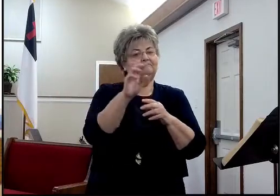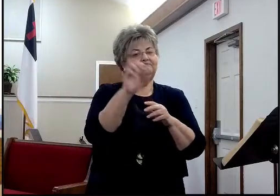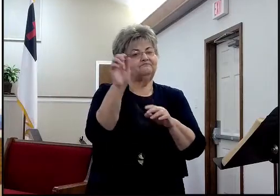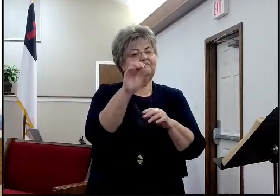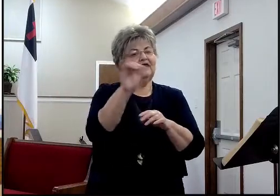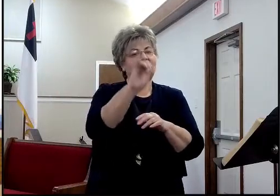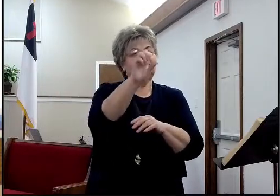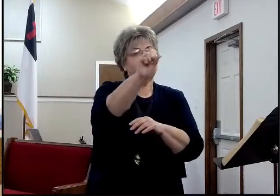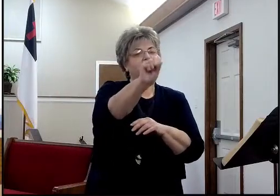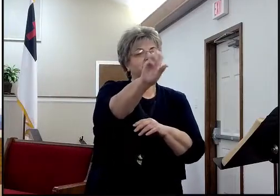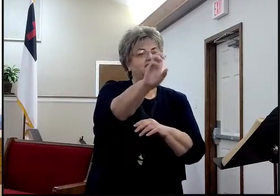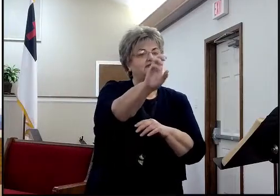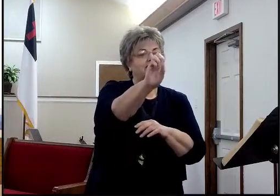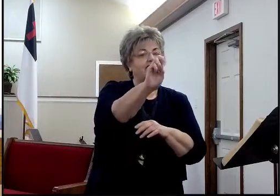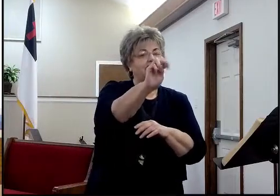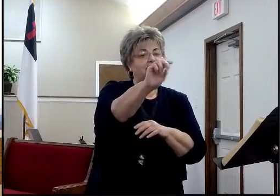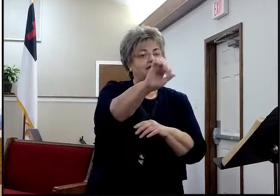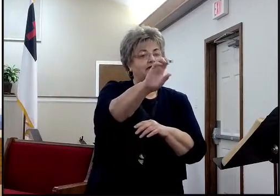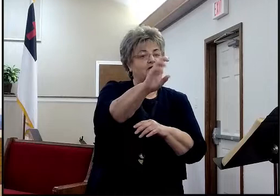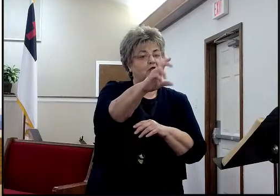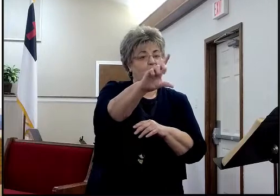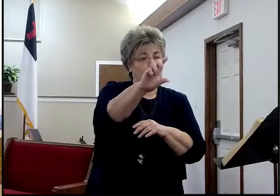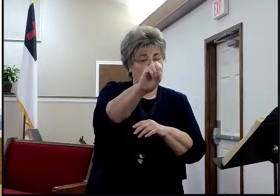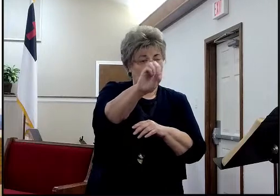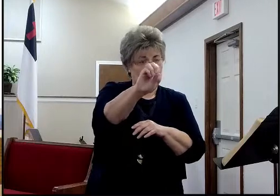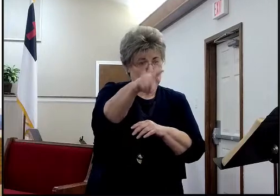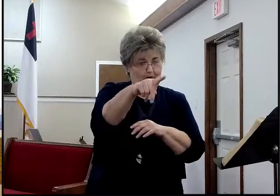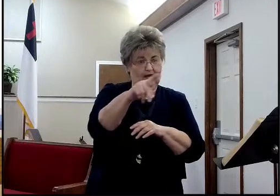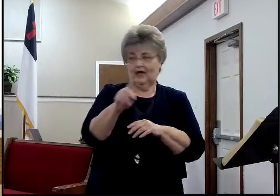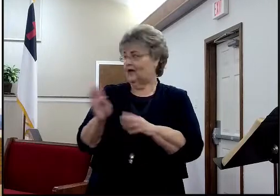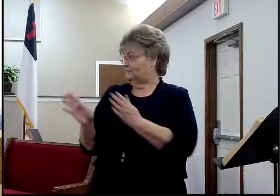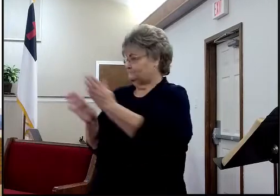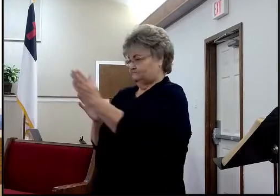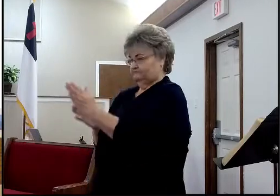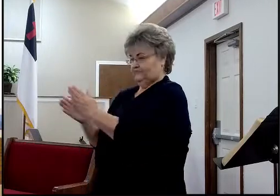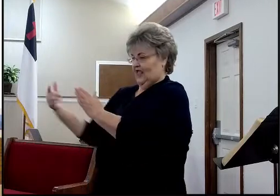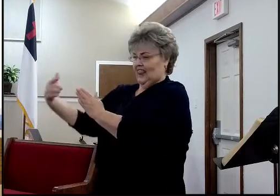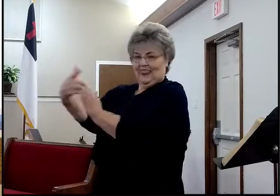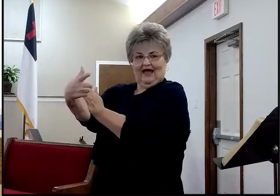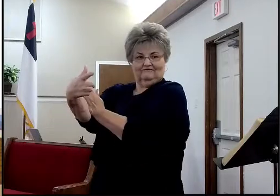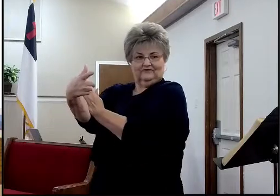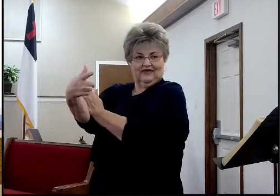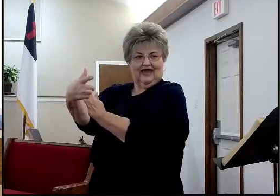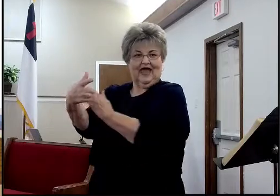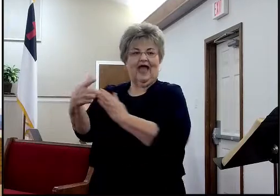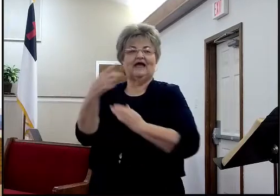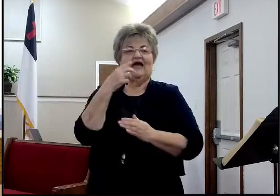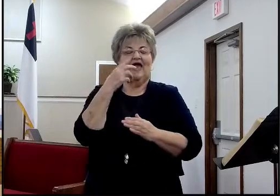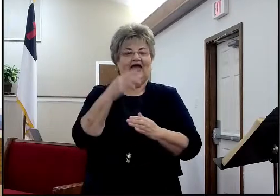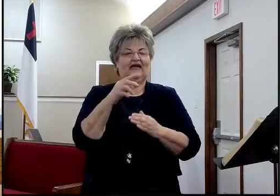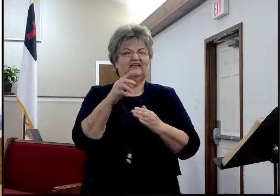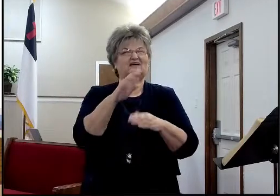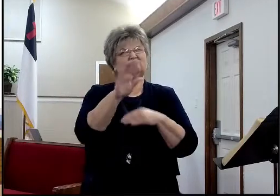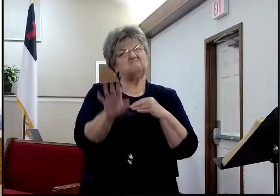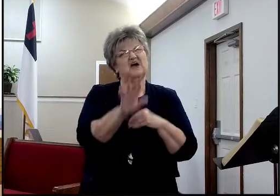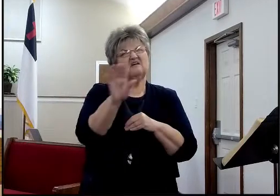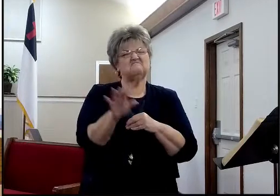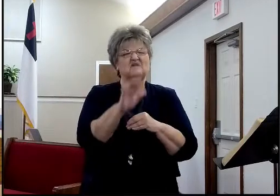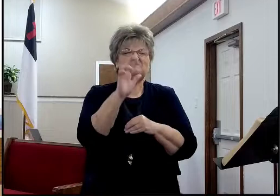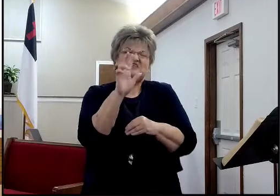what's that? Yeah, speed through there. You'll find out real quick after you're in Gray Forest. That's no joke, actually.